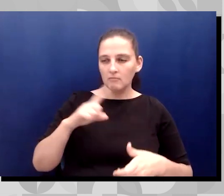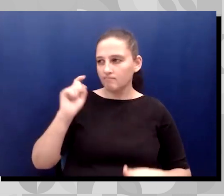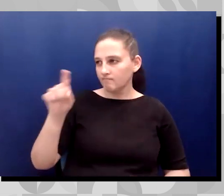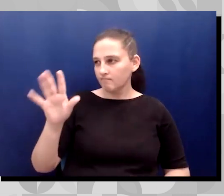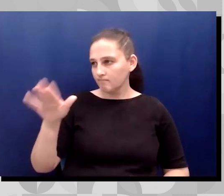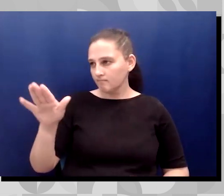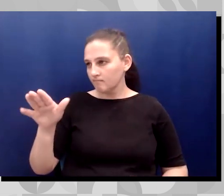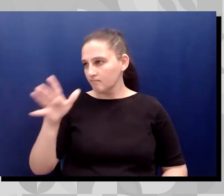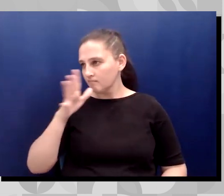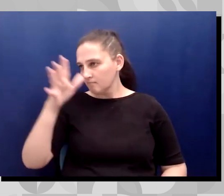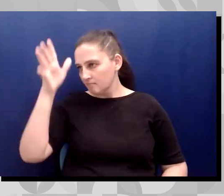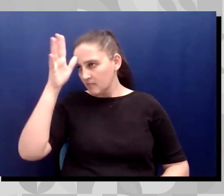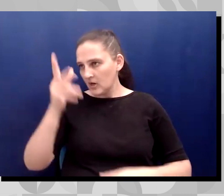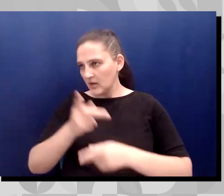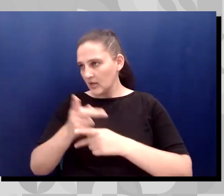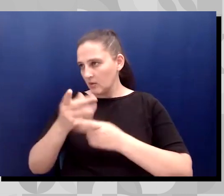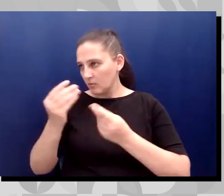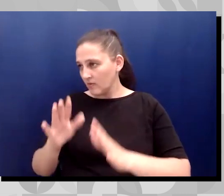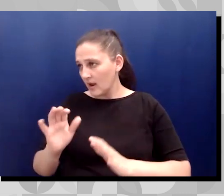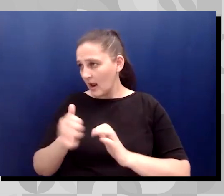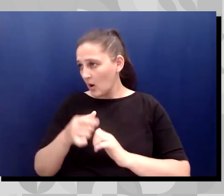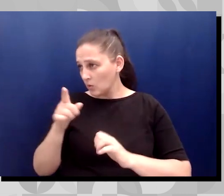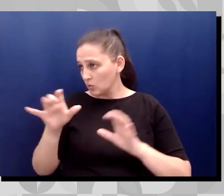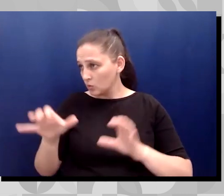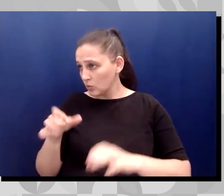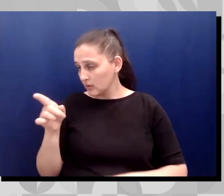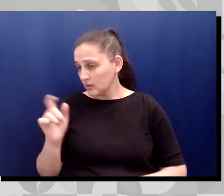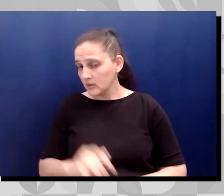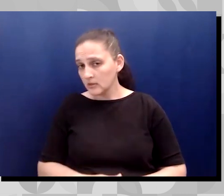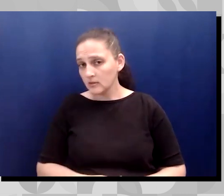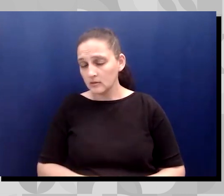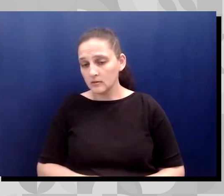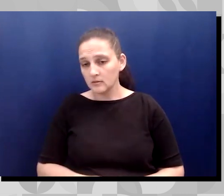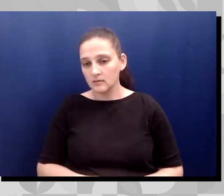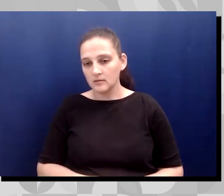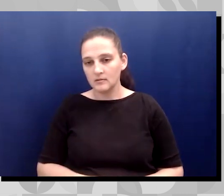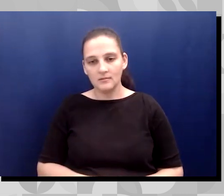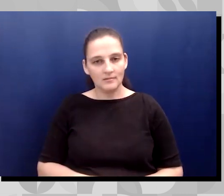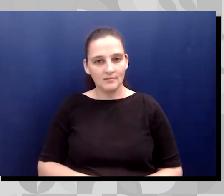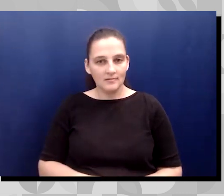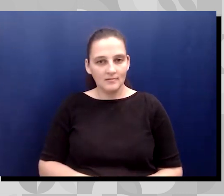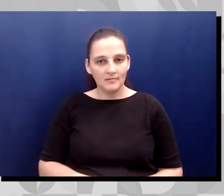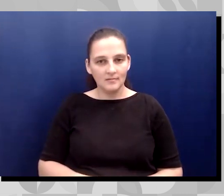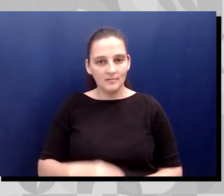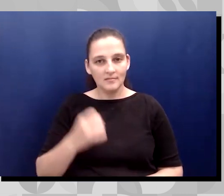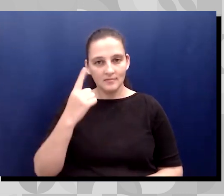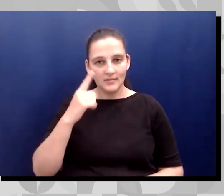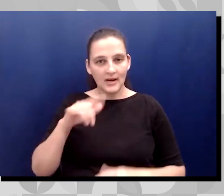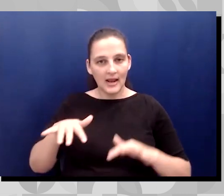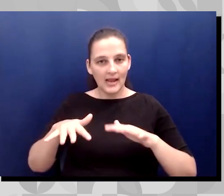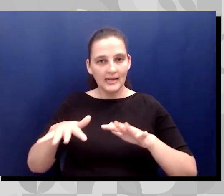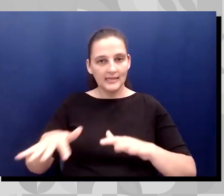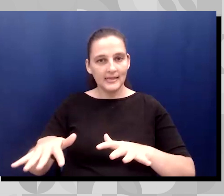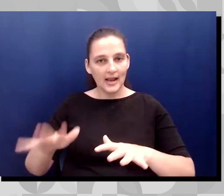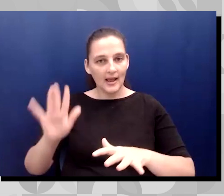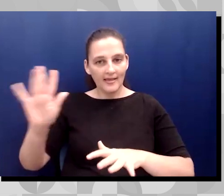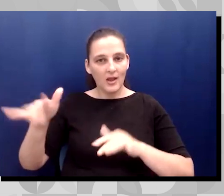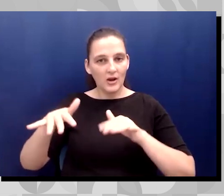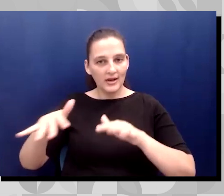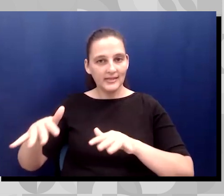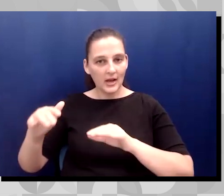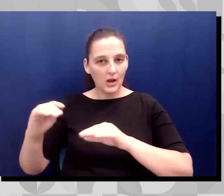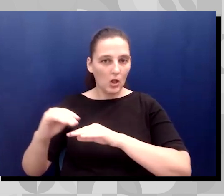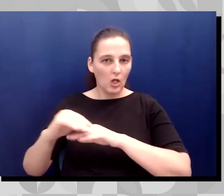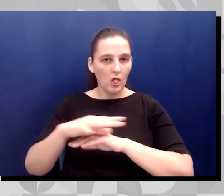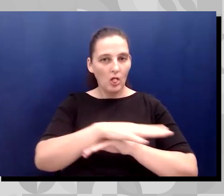doing? Um, because, you know, anxiety is contagious. And so, um, most people who